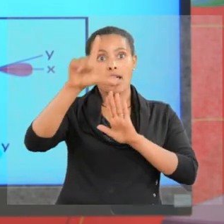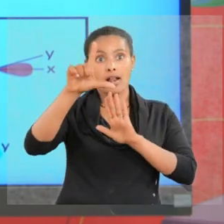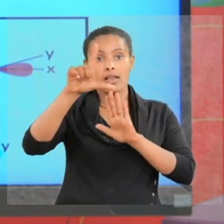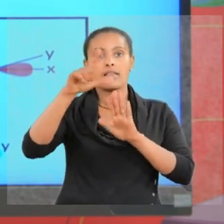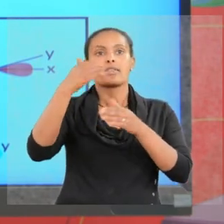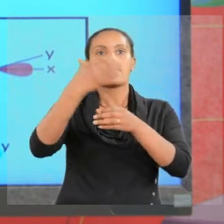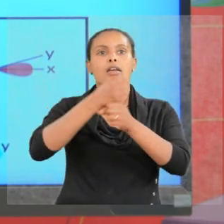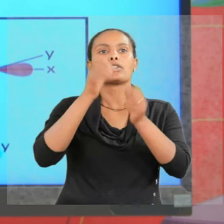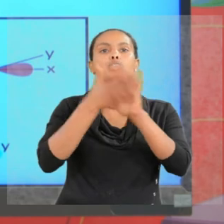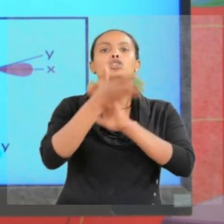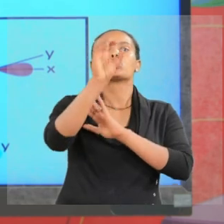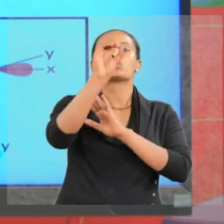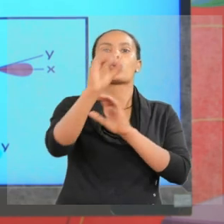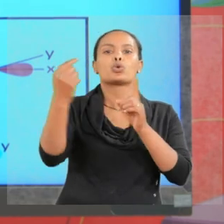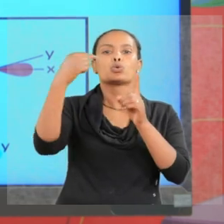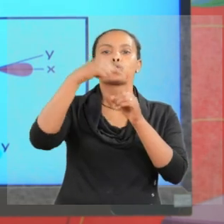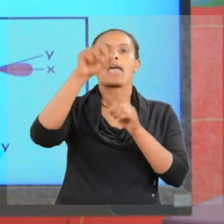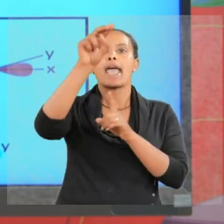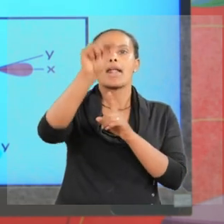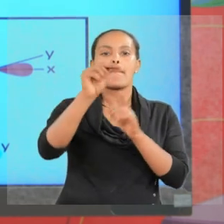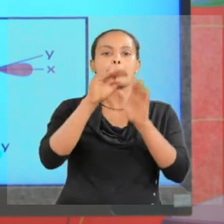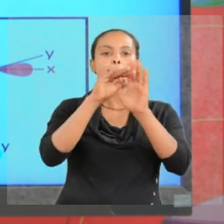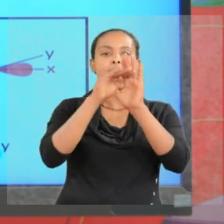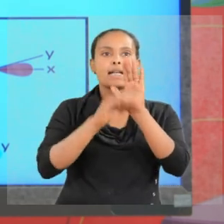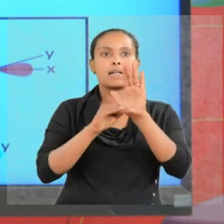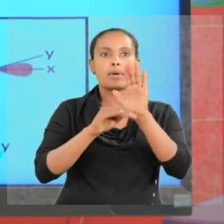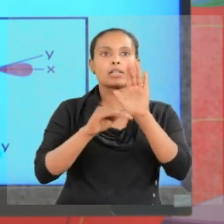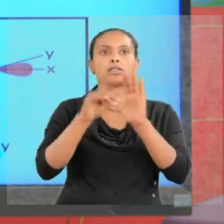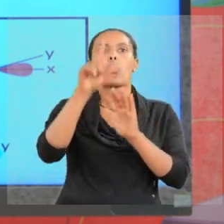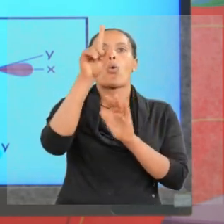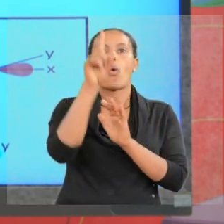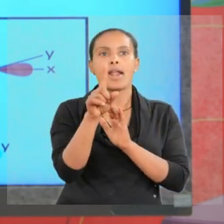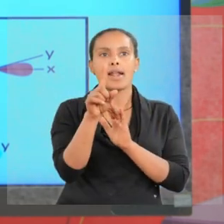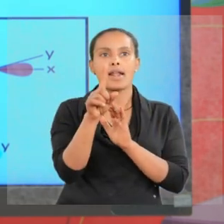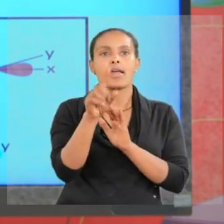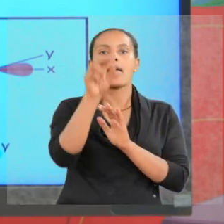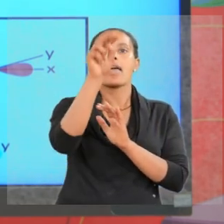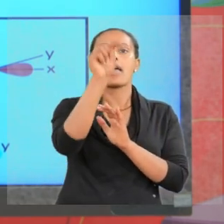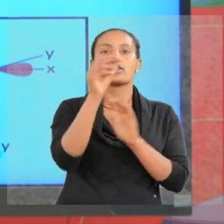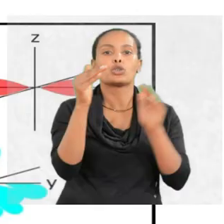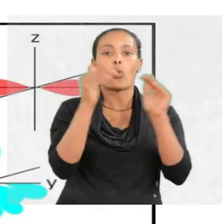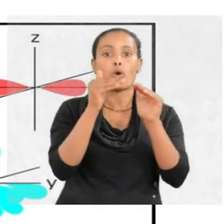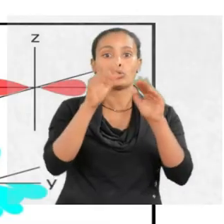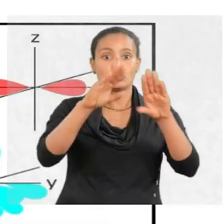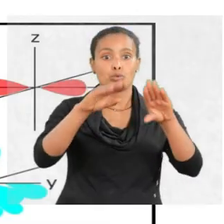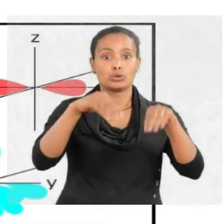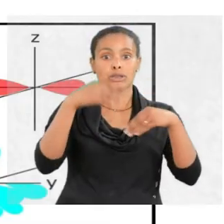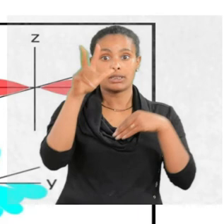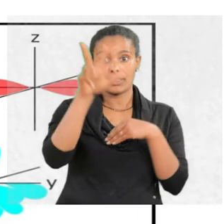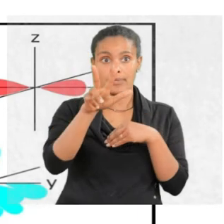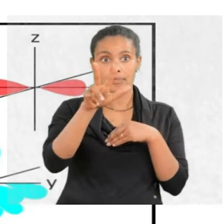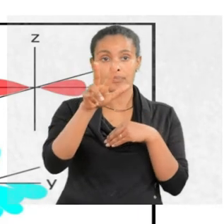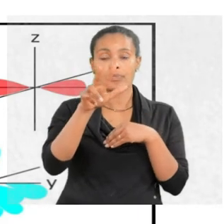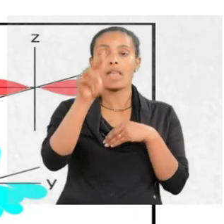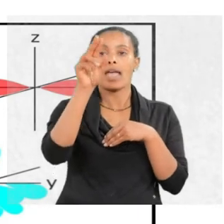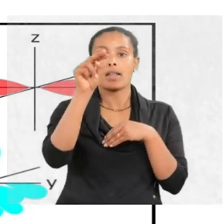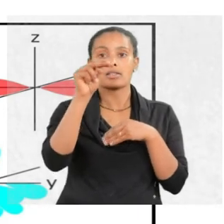values from zero to n minus one. If n equals three, if n equals to three,